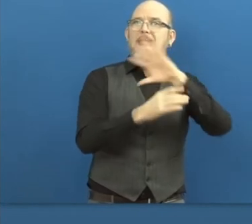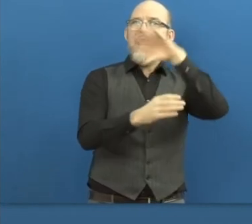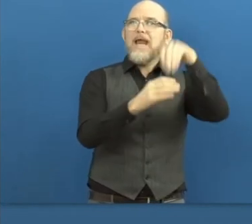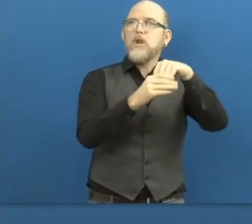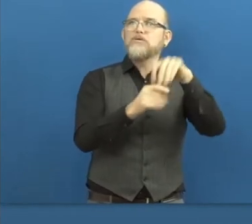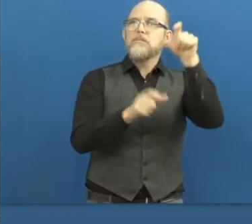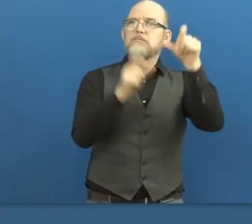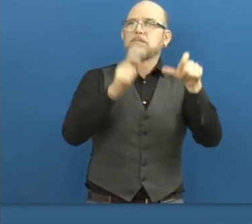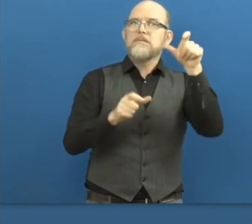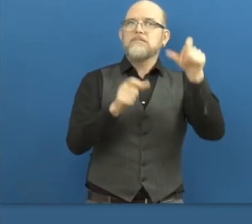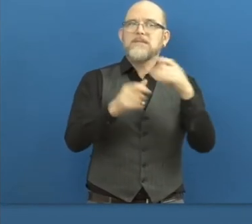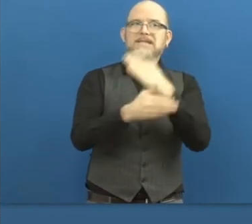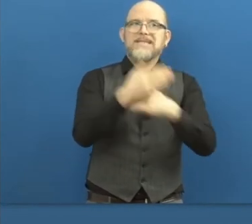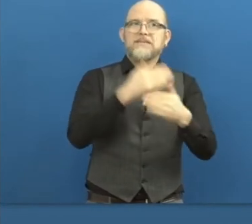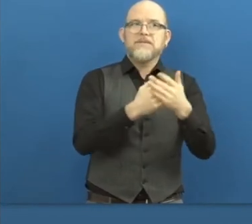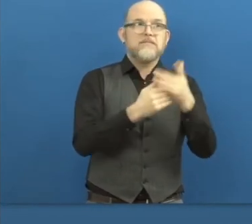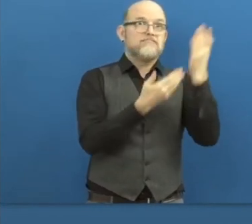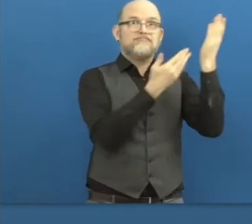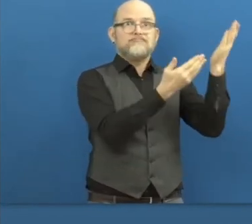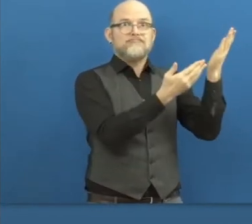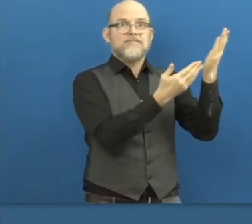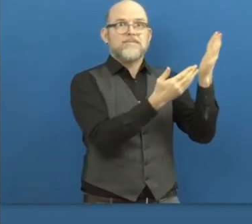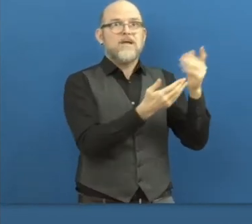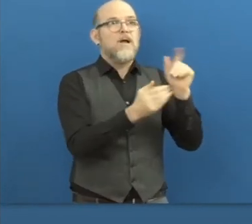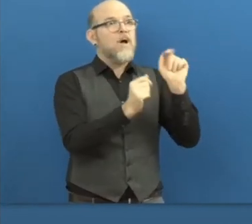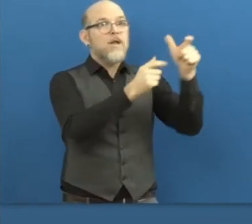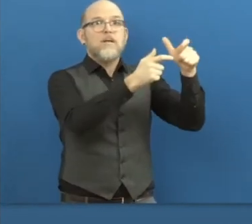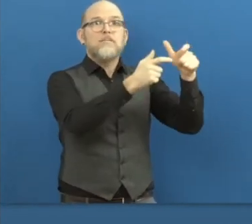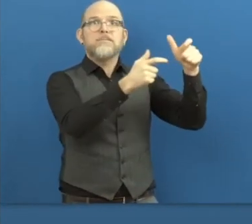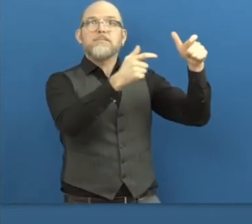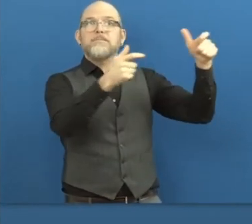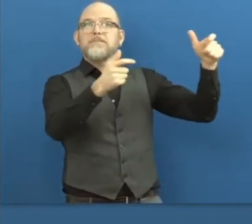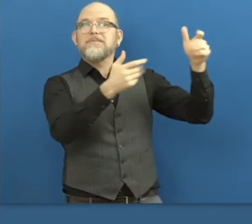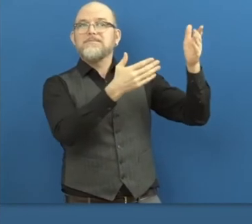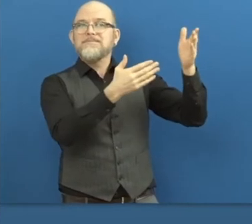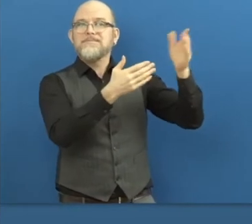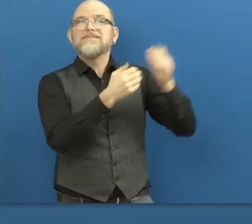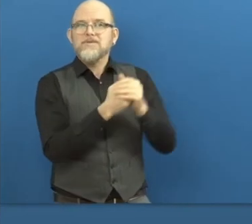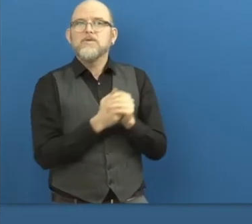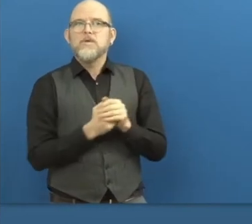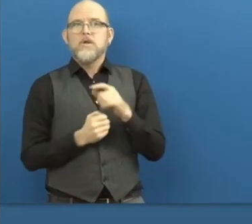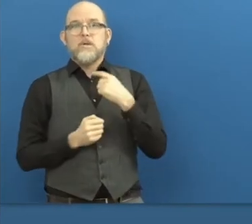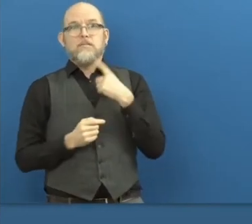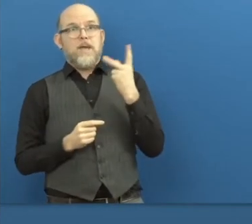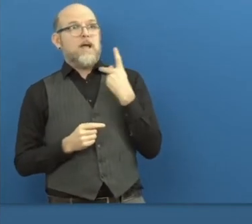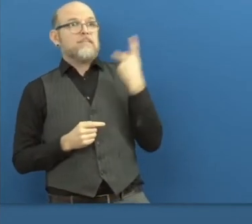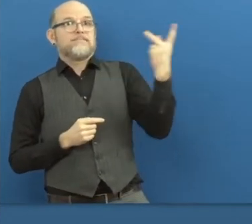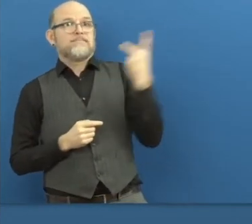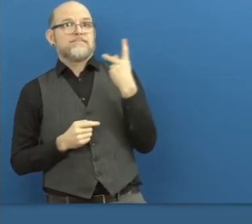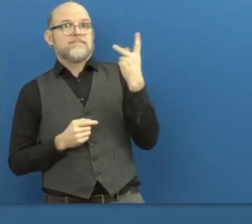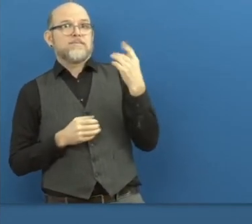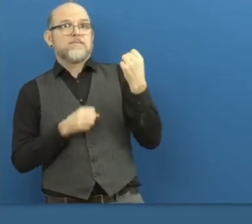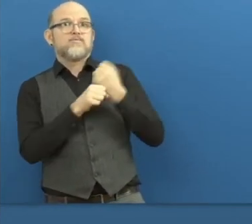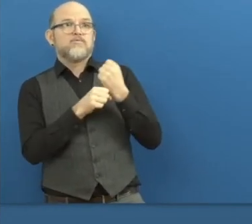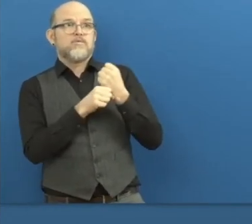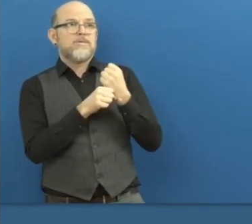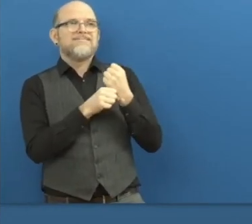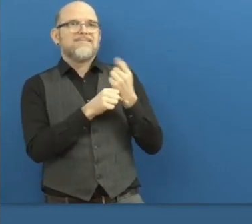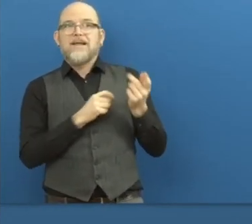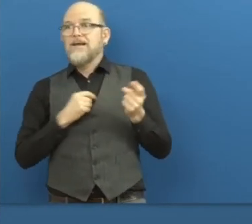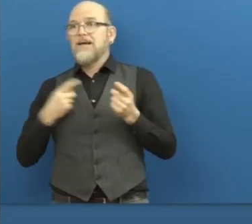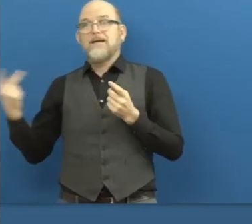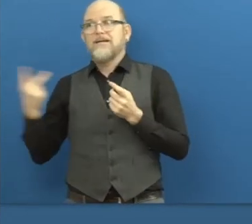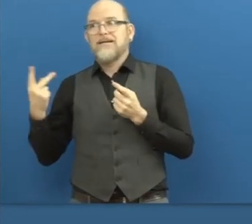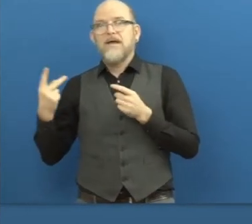disabilities. And with this, we have been growing steadily. We also work together with an external software